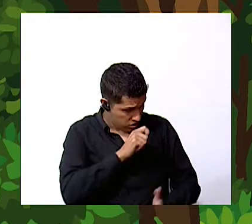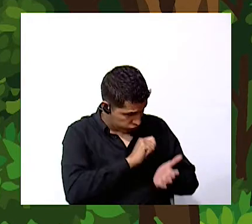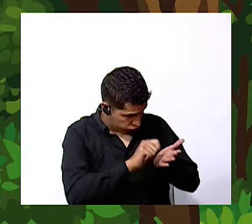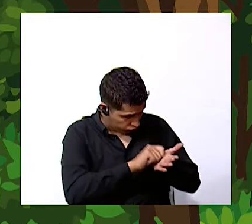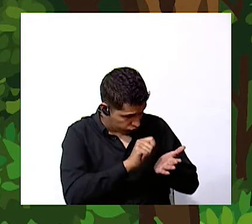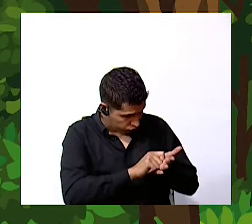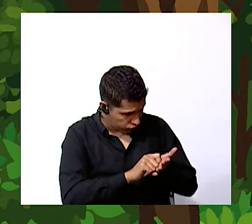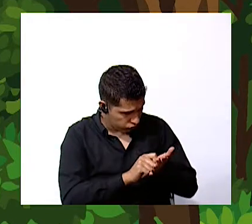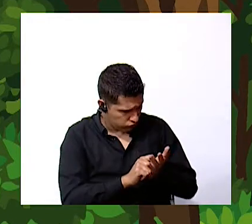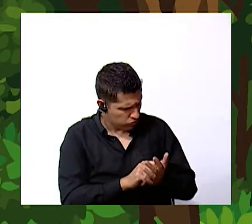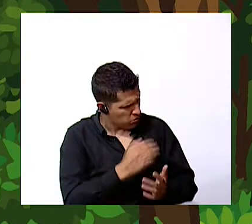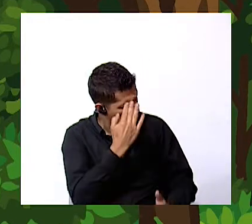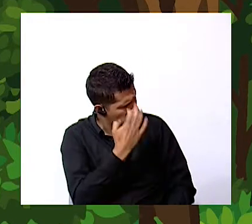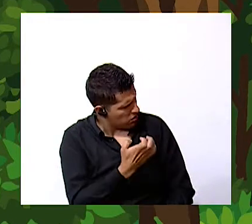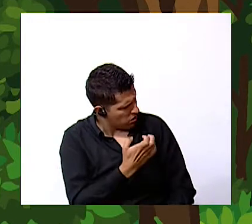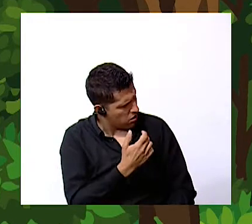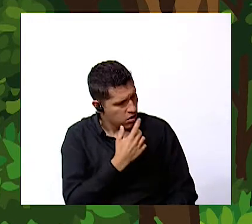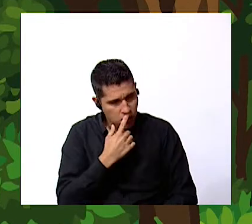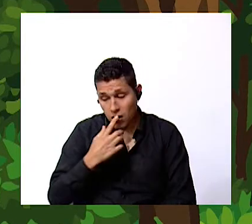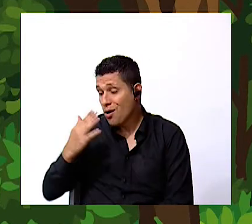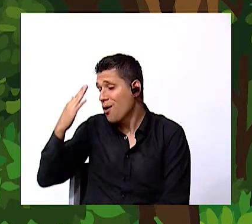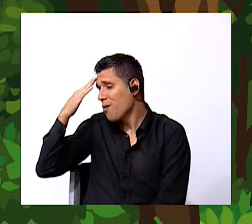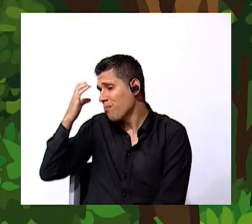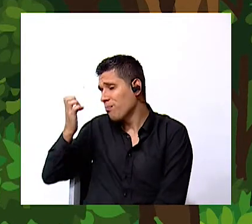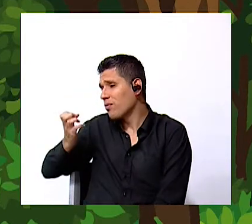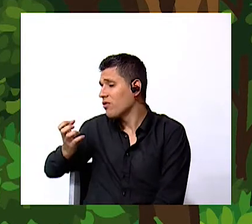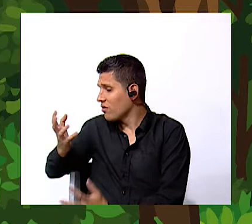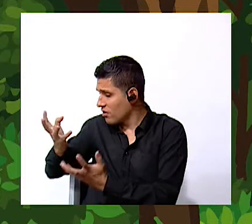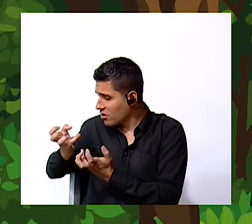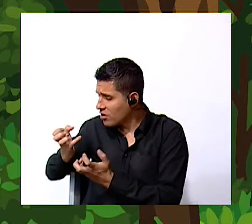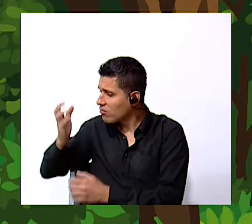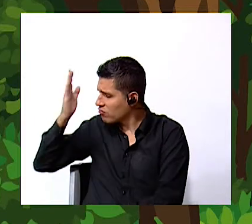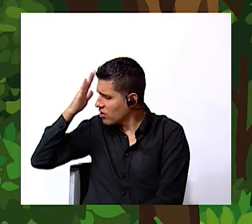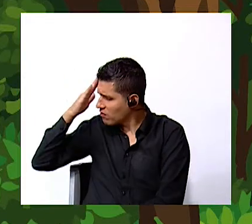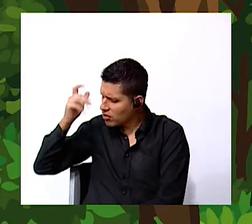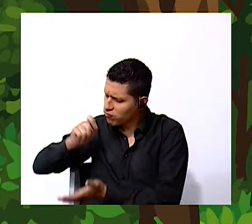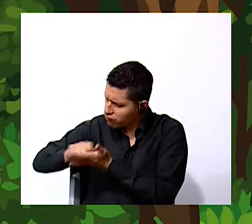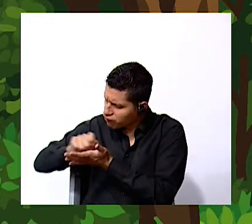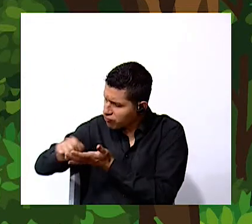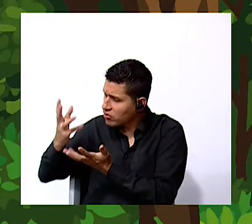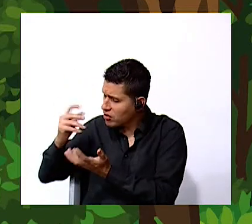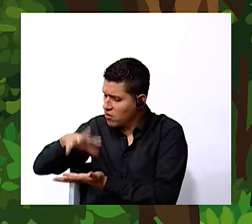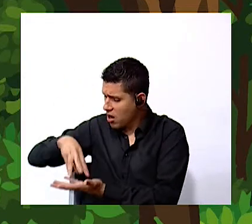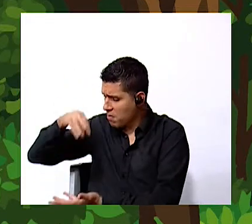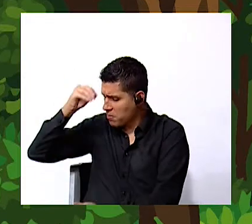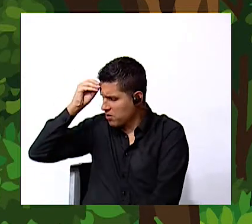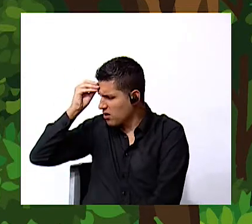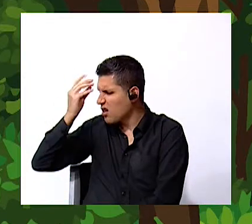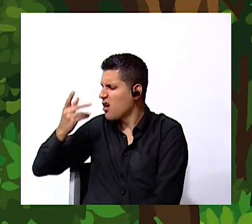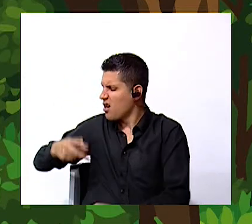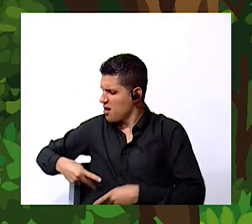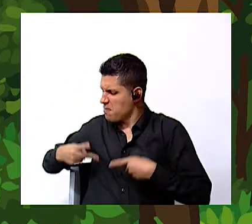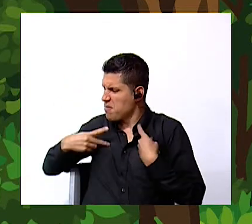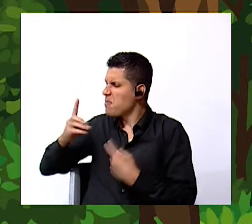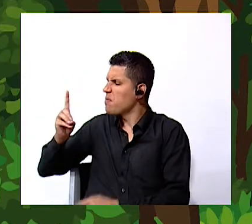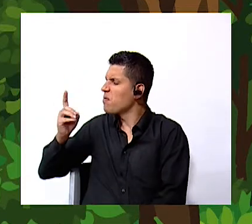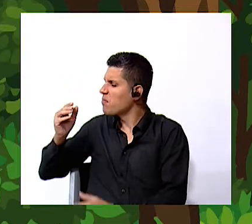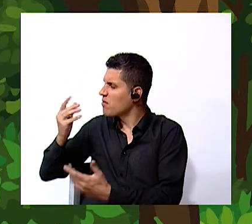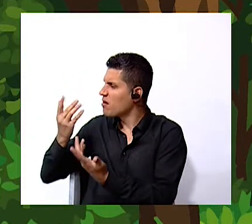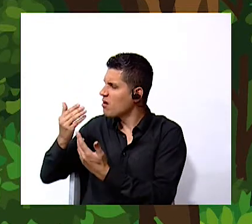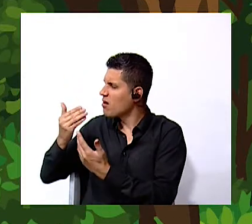what for because i want to know where animals live ah quieres aprender donde viven los animales por eso estás